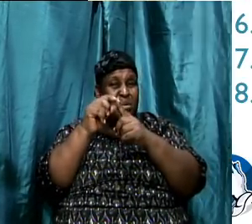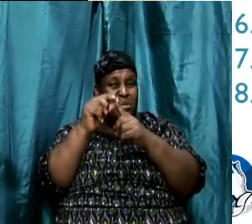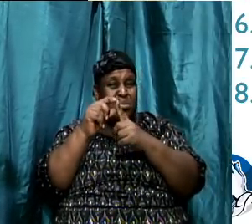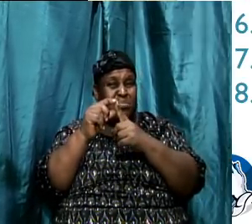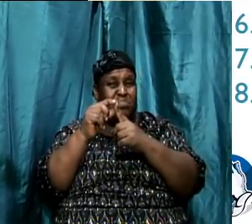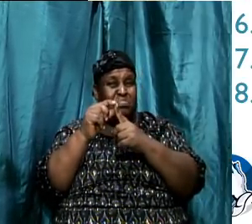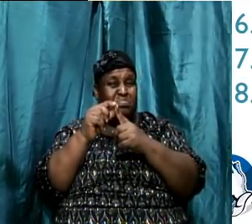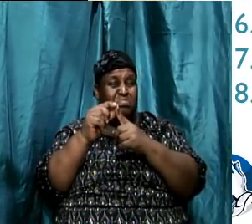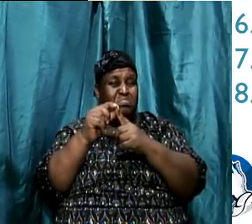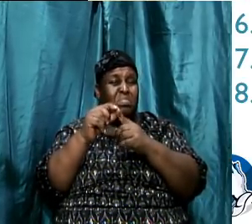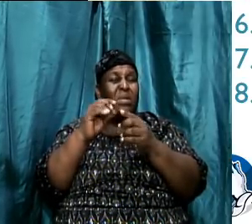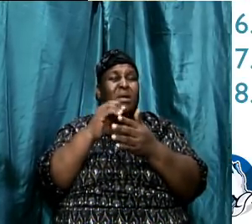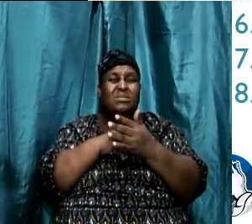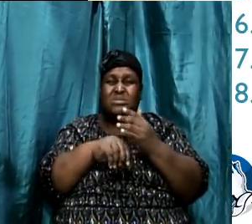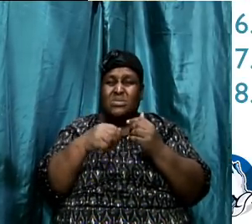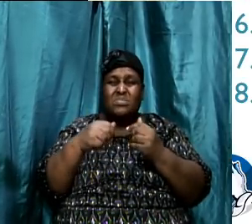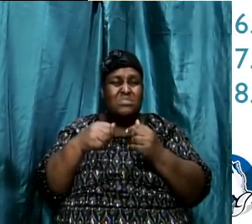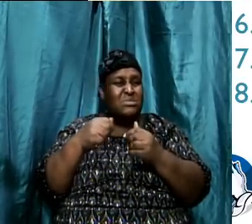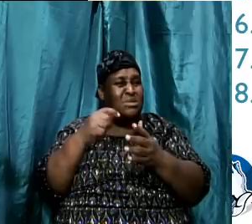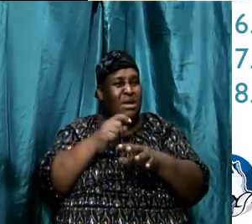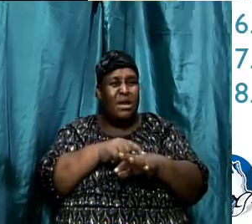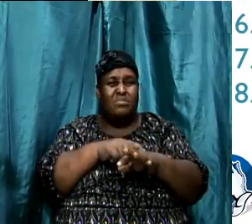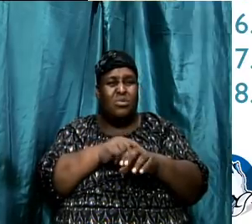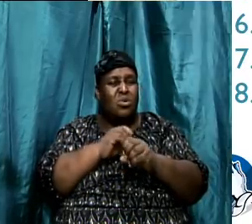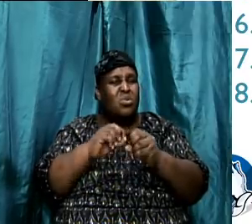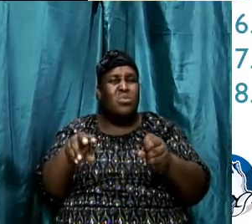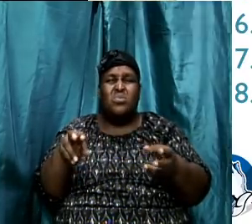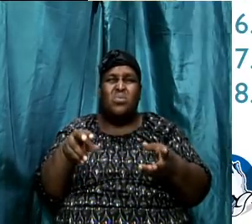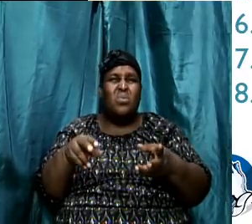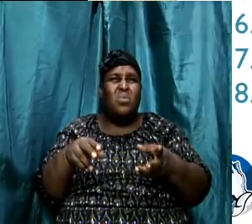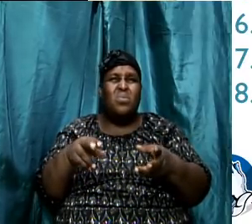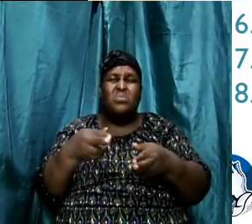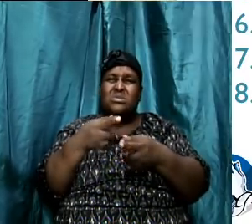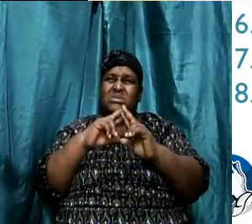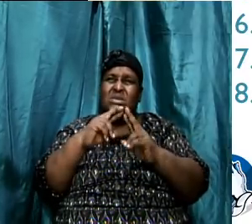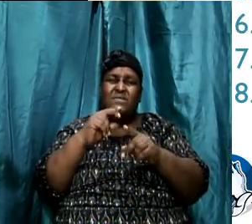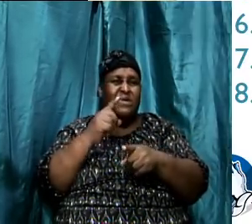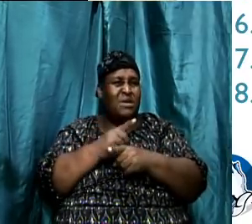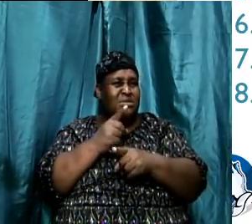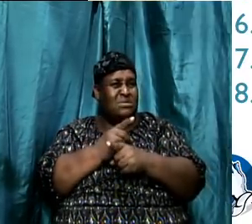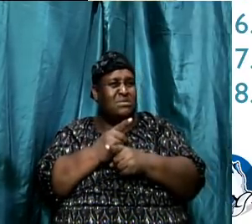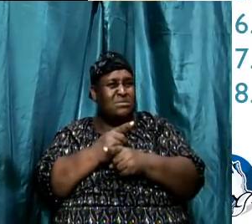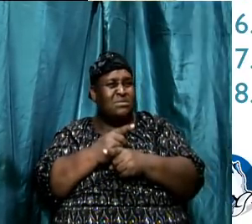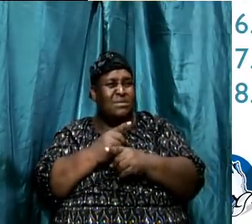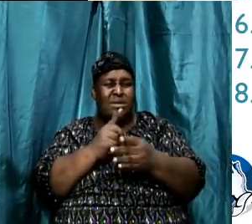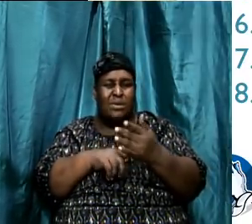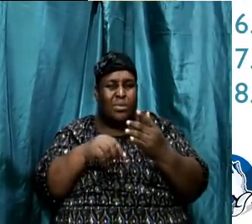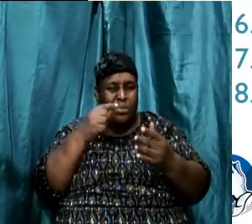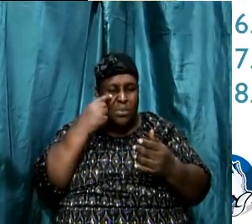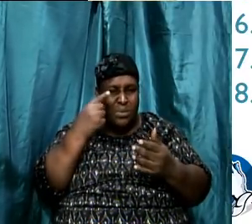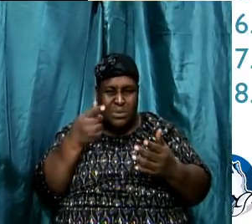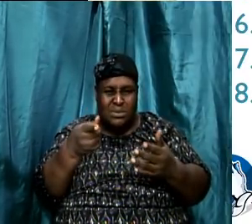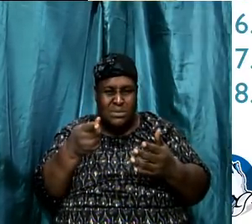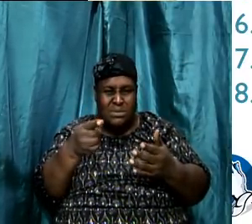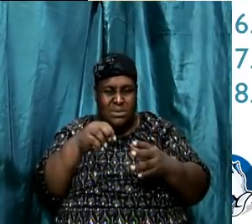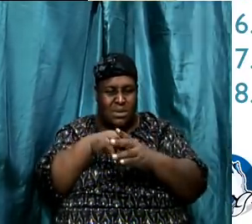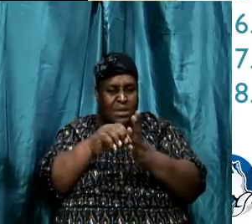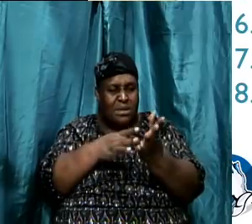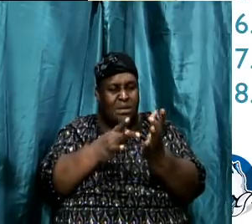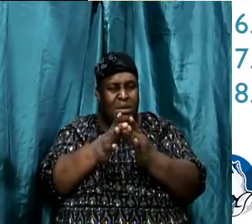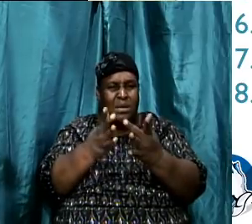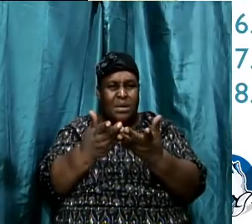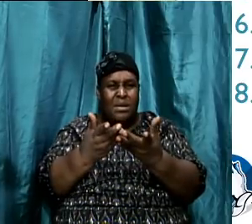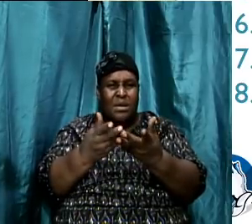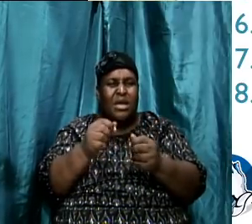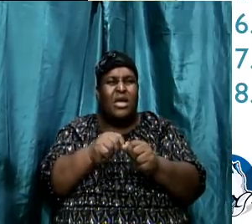answer, we have to go as far as the remote context. What is this in the consideration of the entire Bible? So every time we see the word